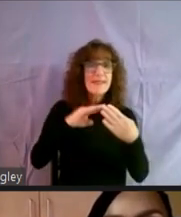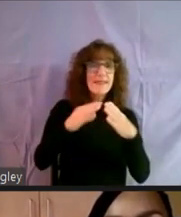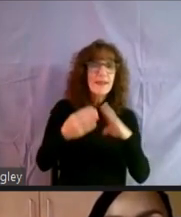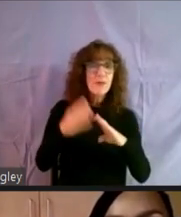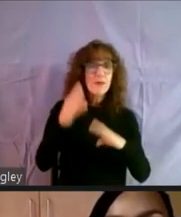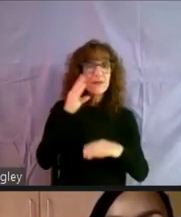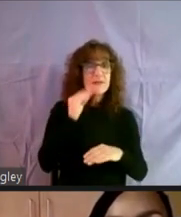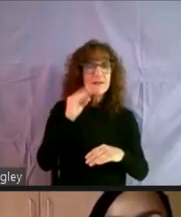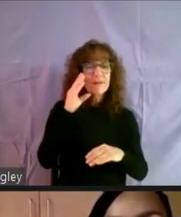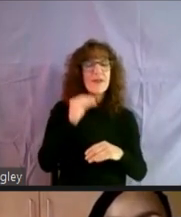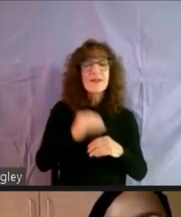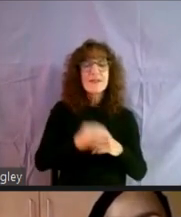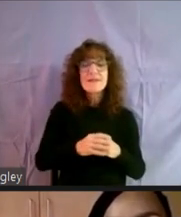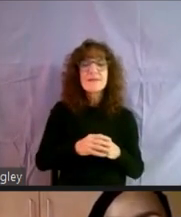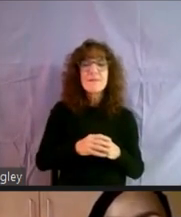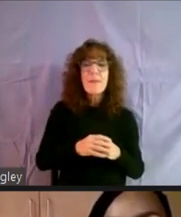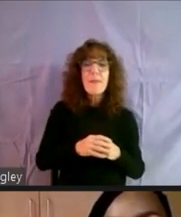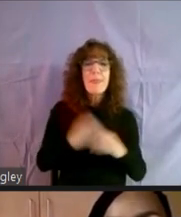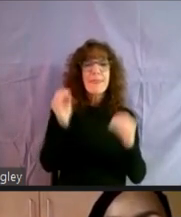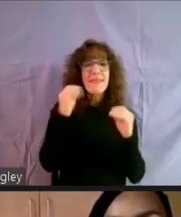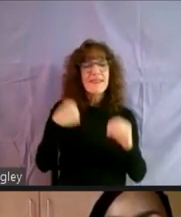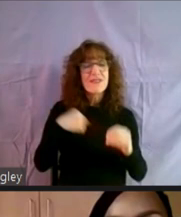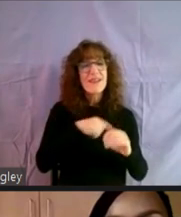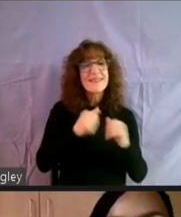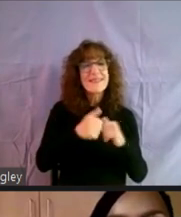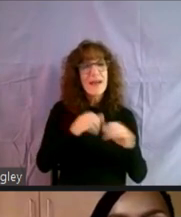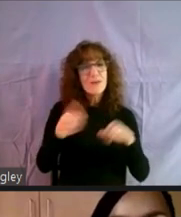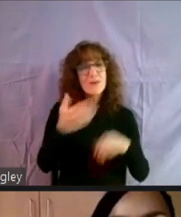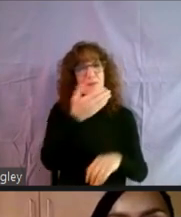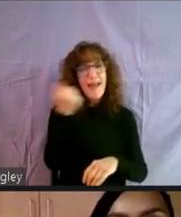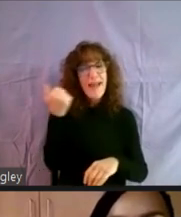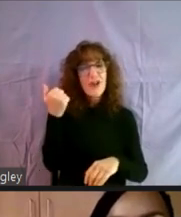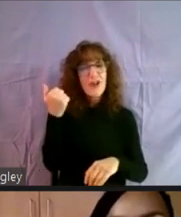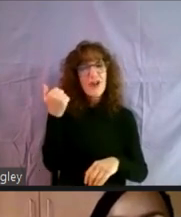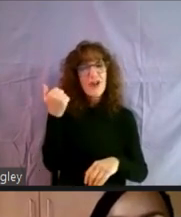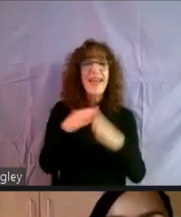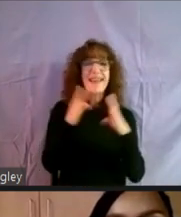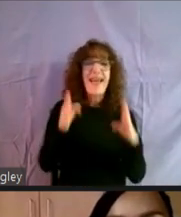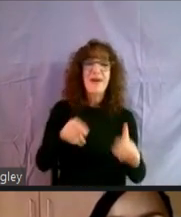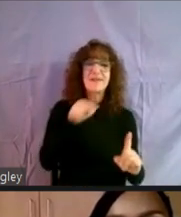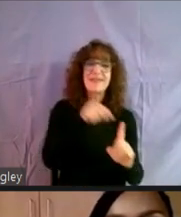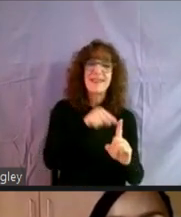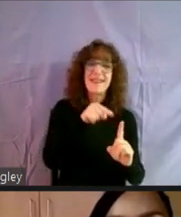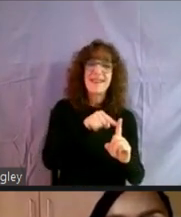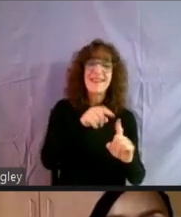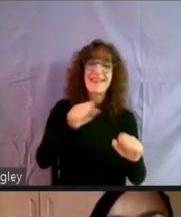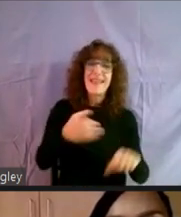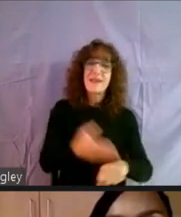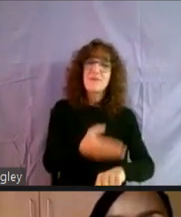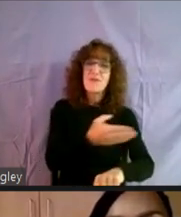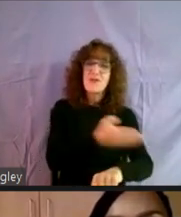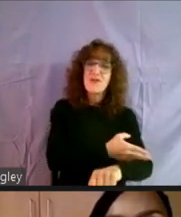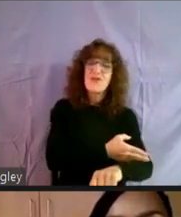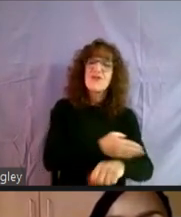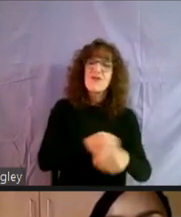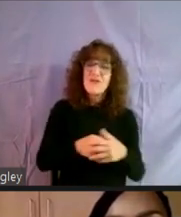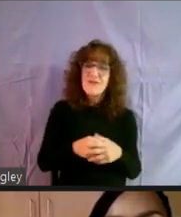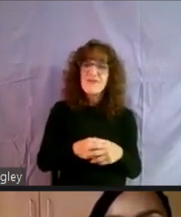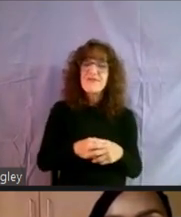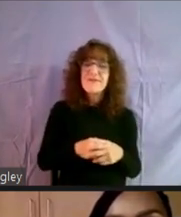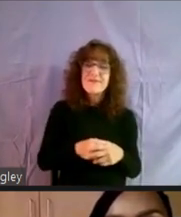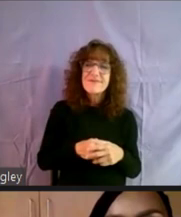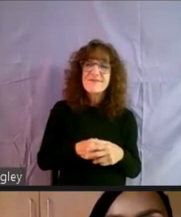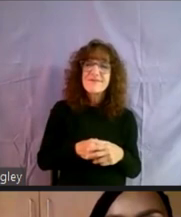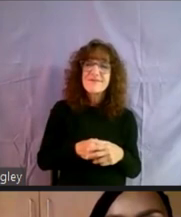and, and, uh, it's teaching us how to do better. And, uh, housing is definitely where we can do that. Um, and,